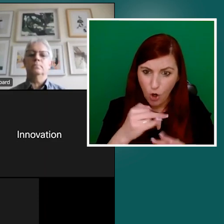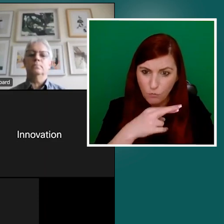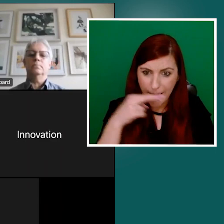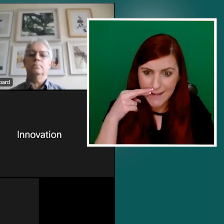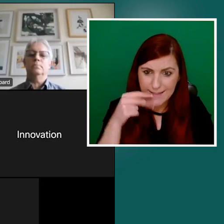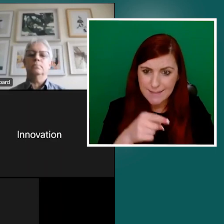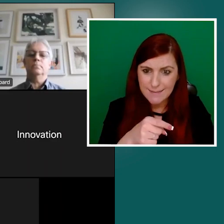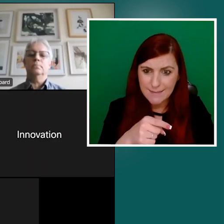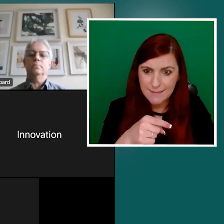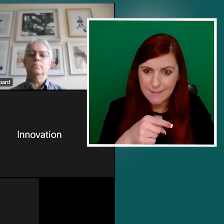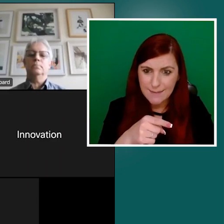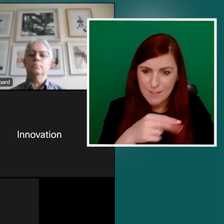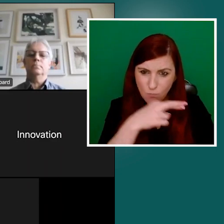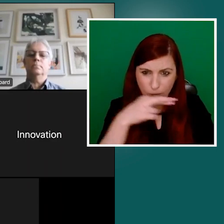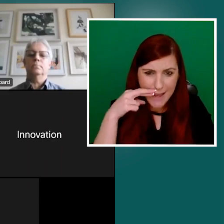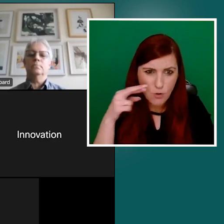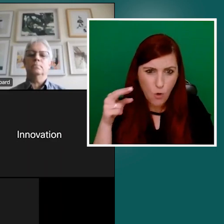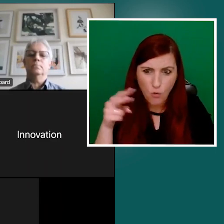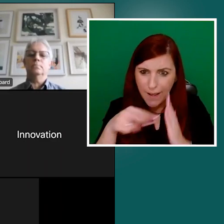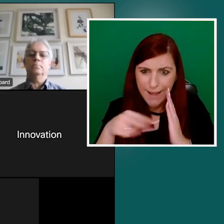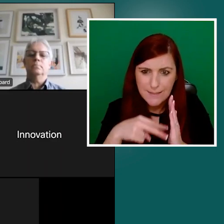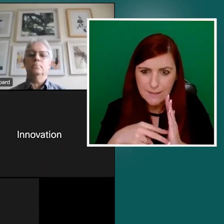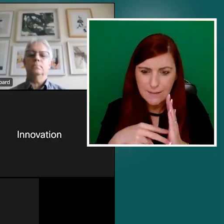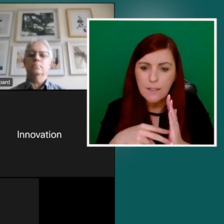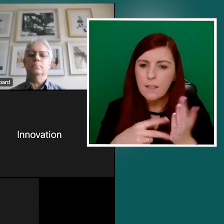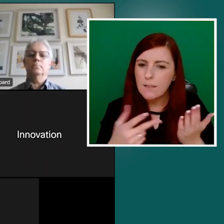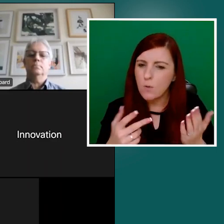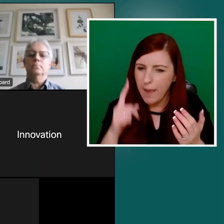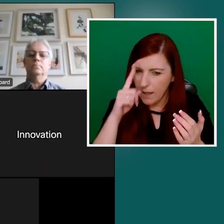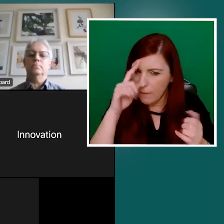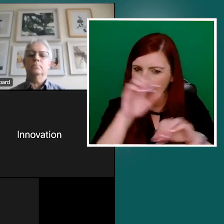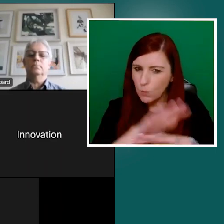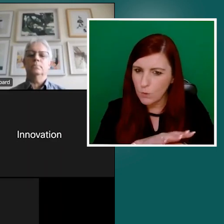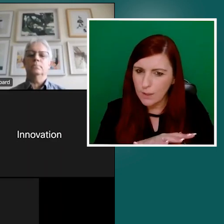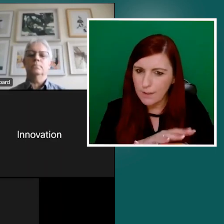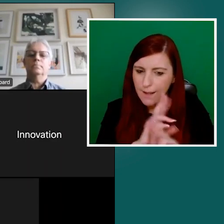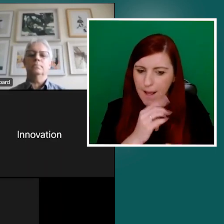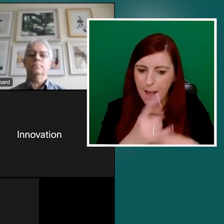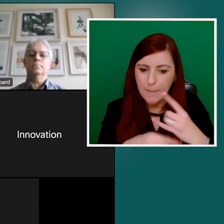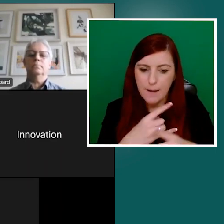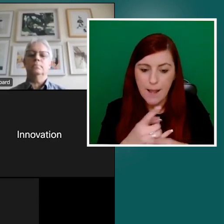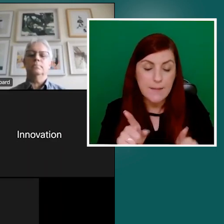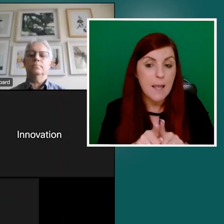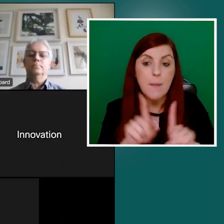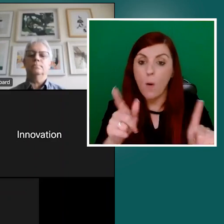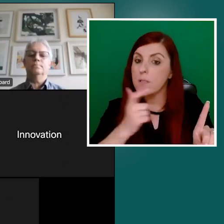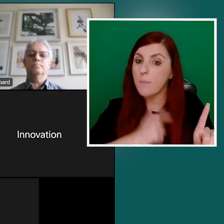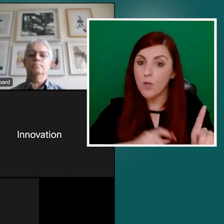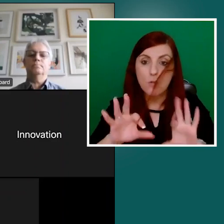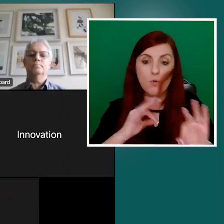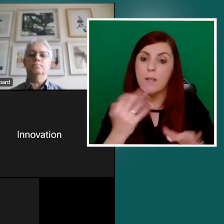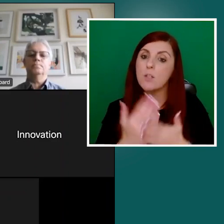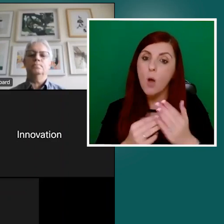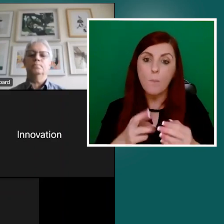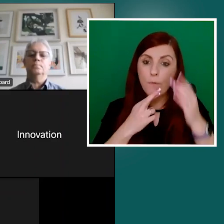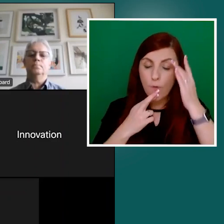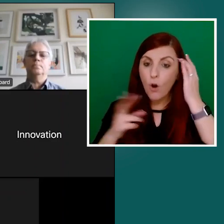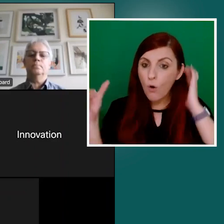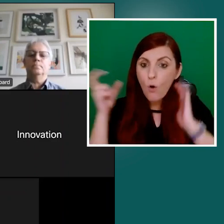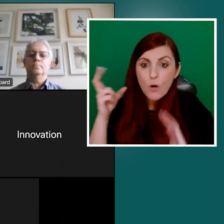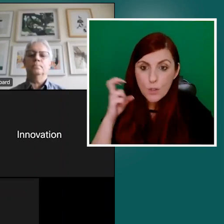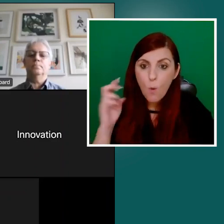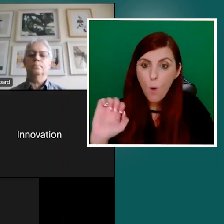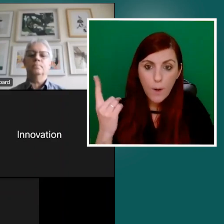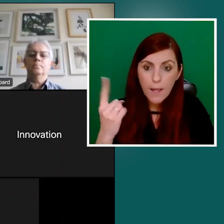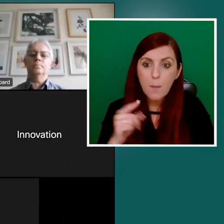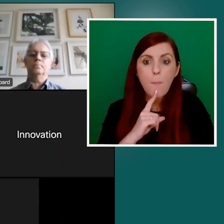don't, by the way, it's a personal choice. Some people do prefer to use audio exclusively, but it's very, very important that the channel of